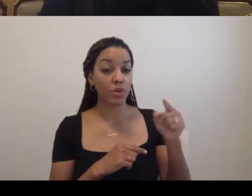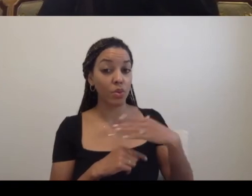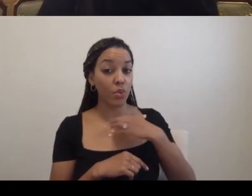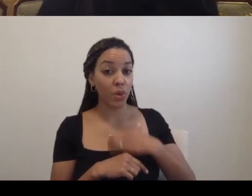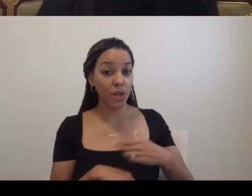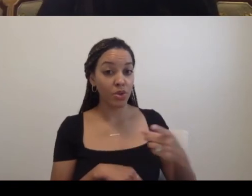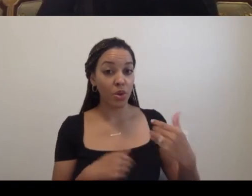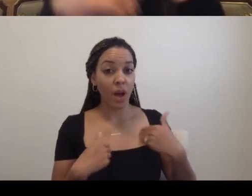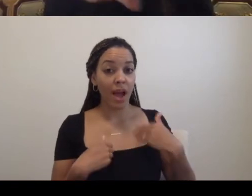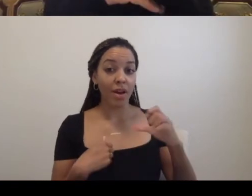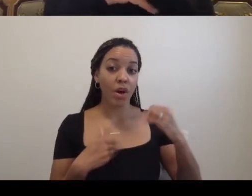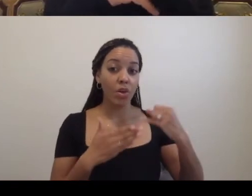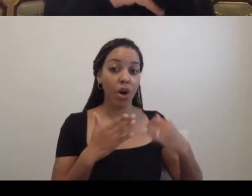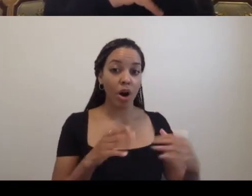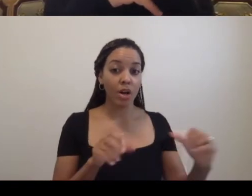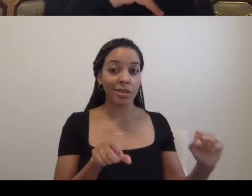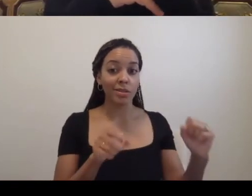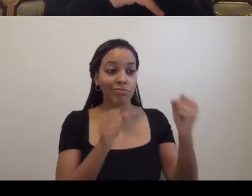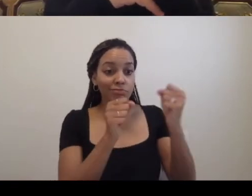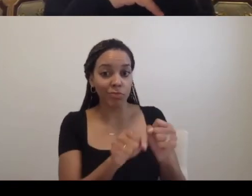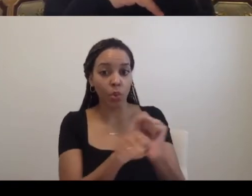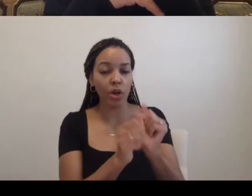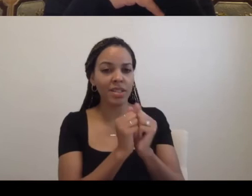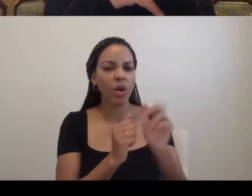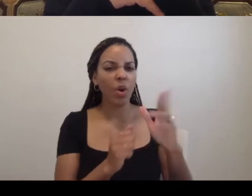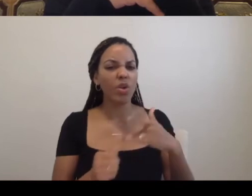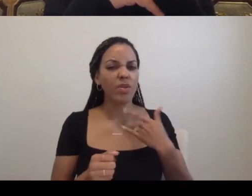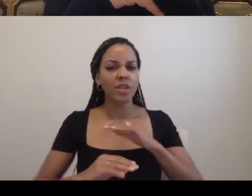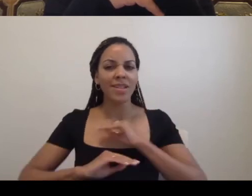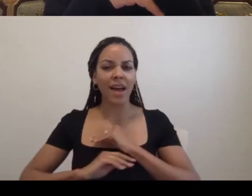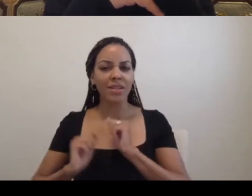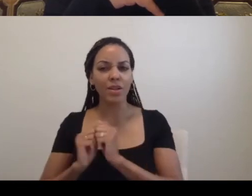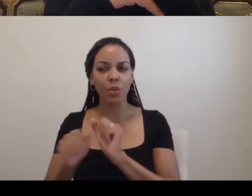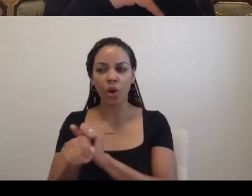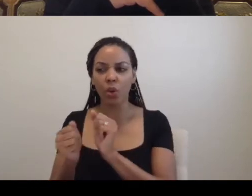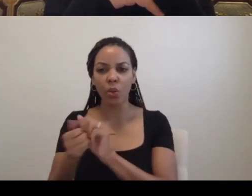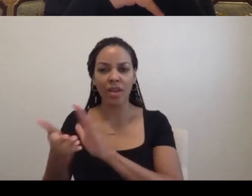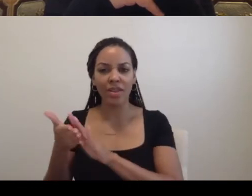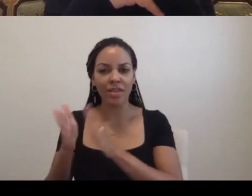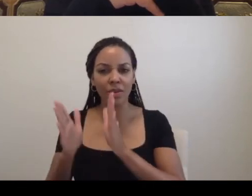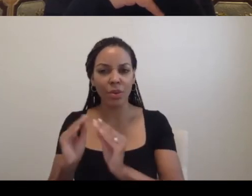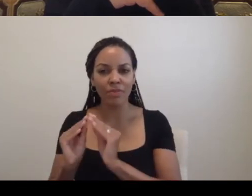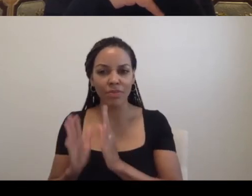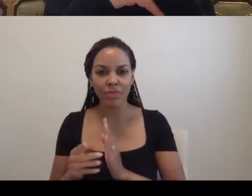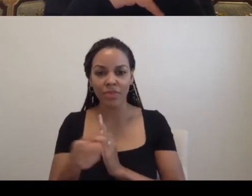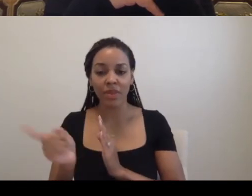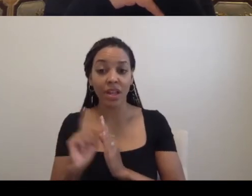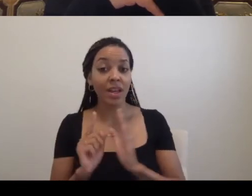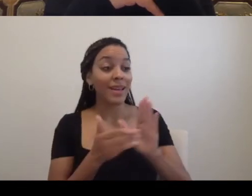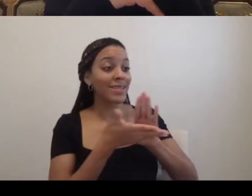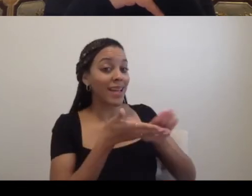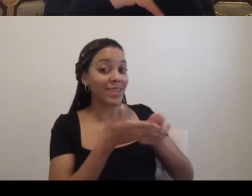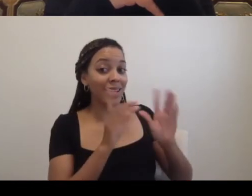with the maintenance workers feel satisfying? Yeah, the sanitation department has many